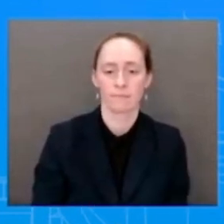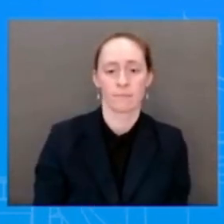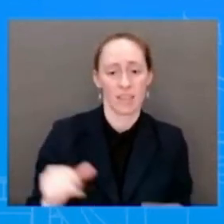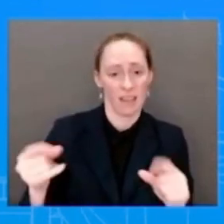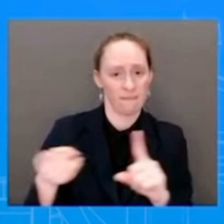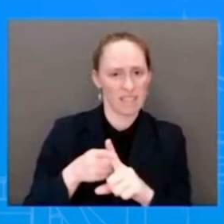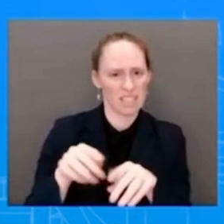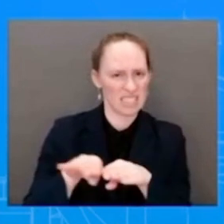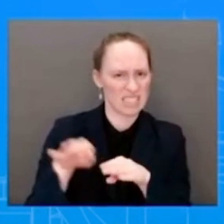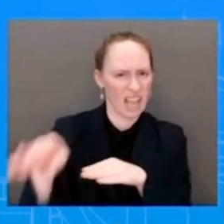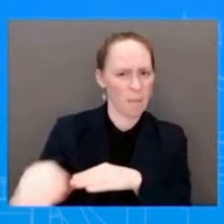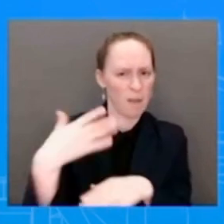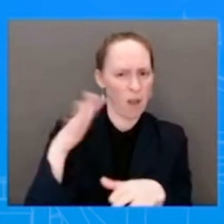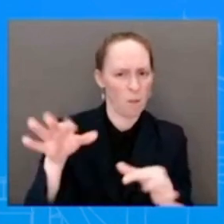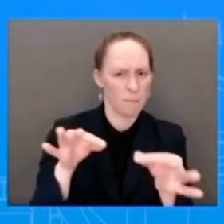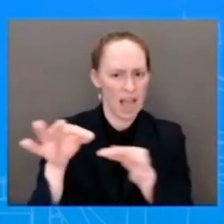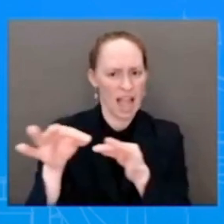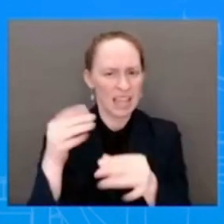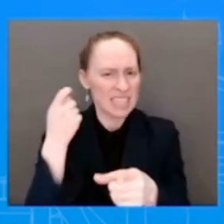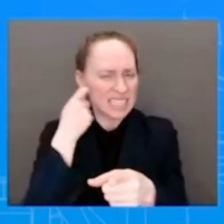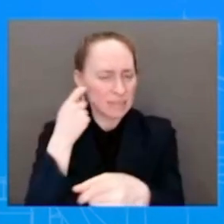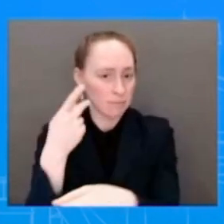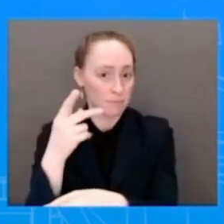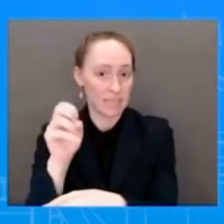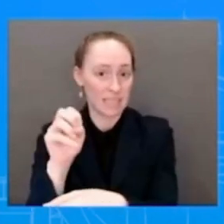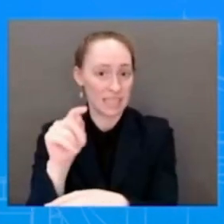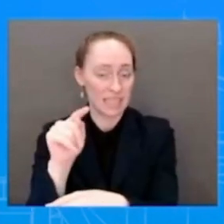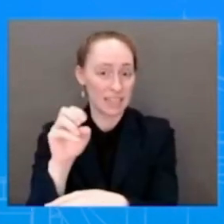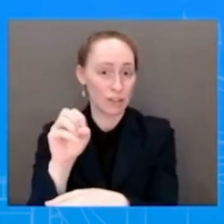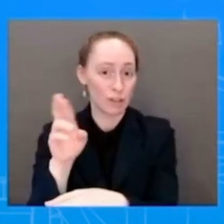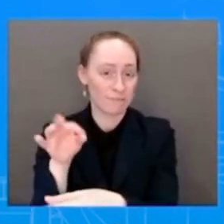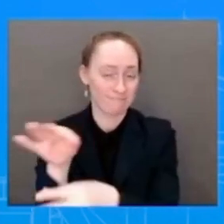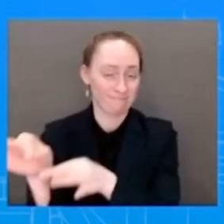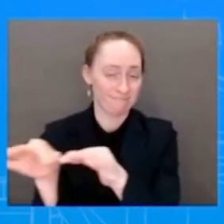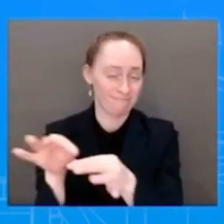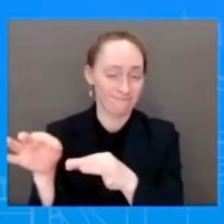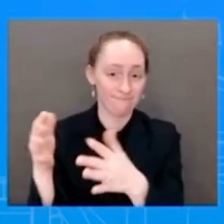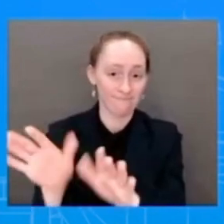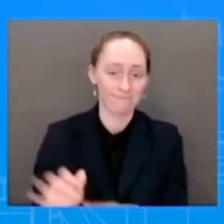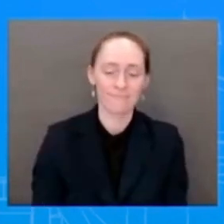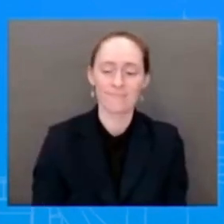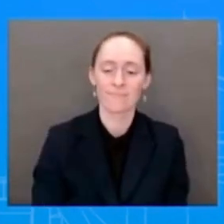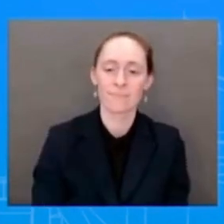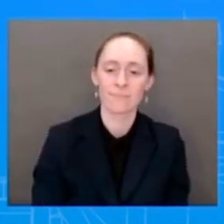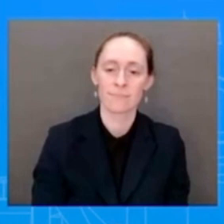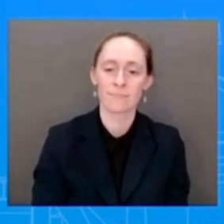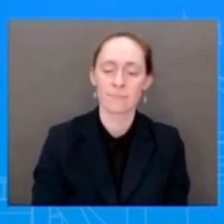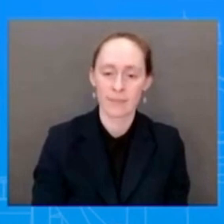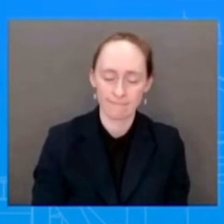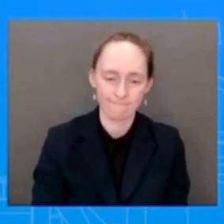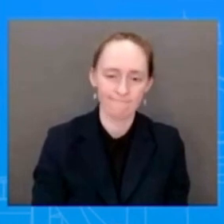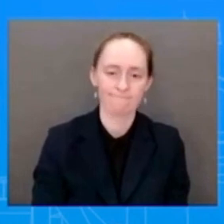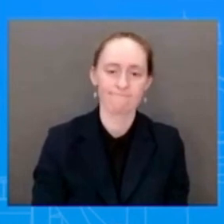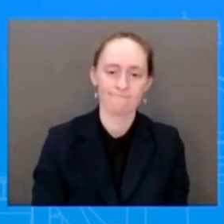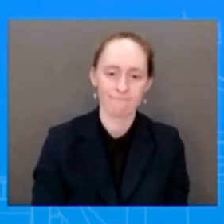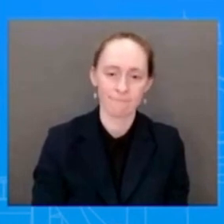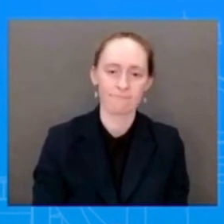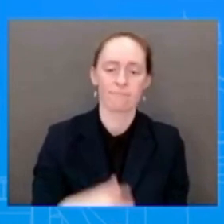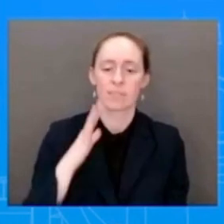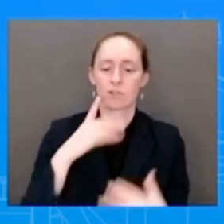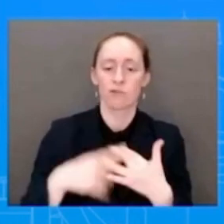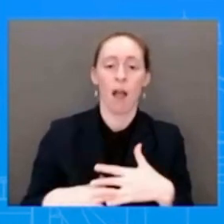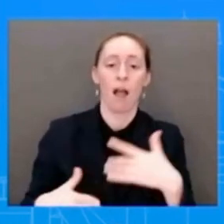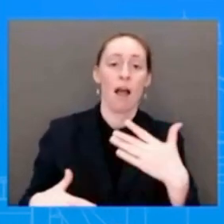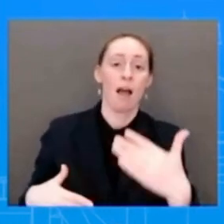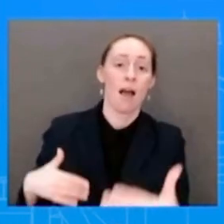Injustice Policing Act, while, yes, it will start the process and hopefully dealing with a real systemic issue,